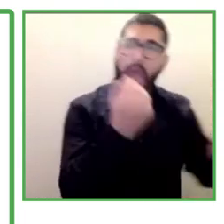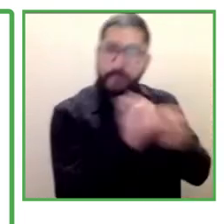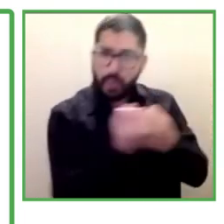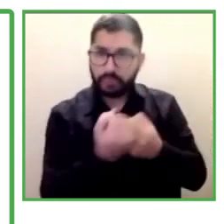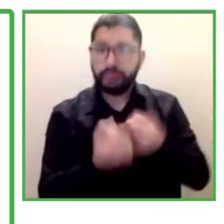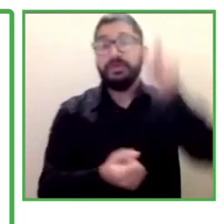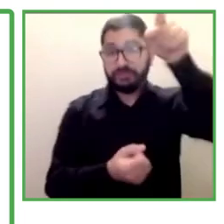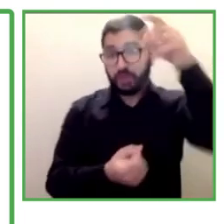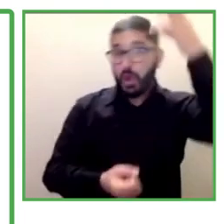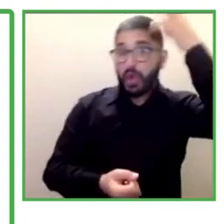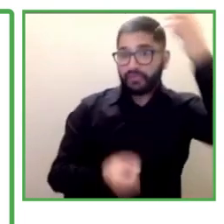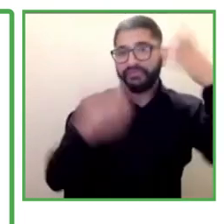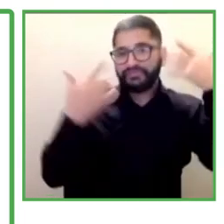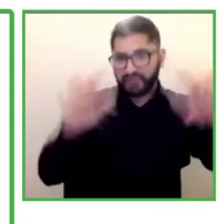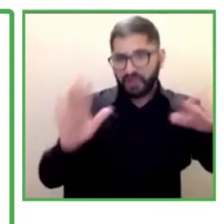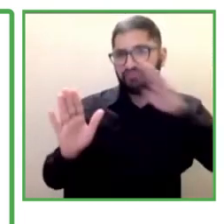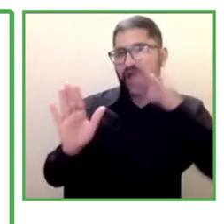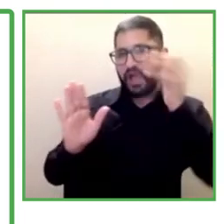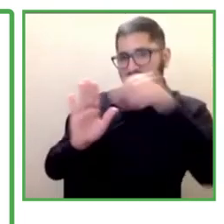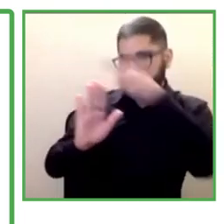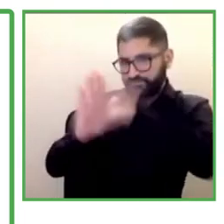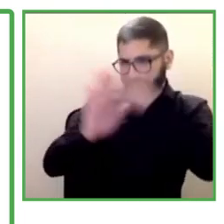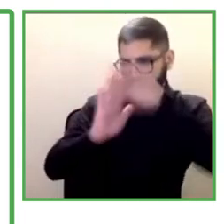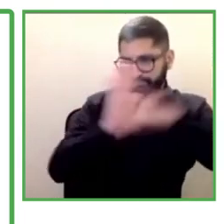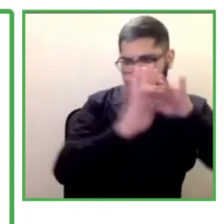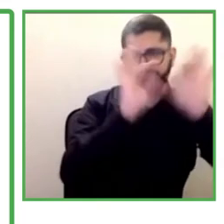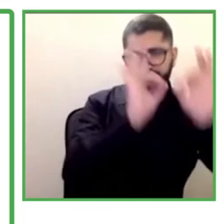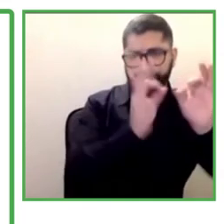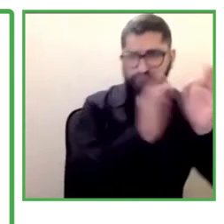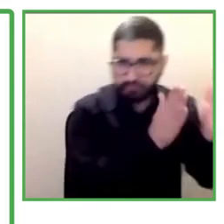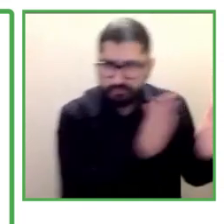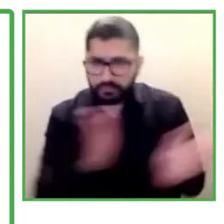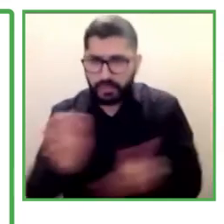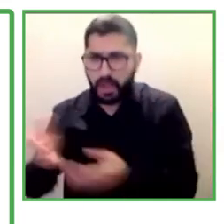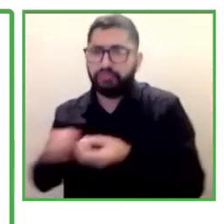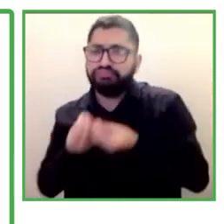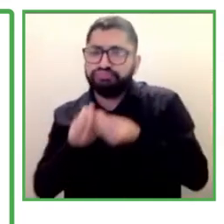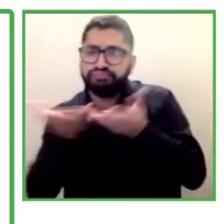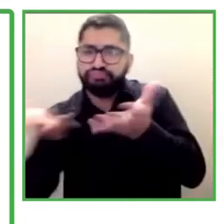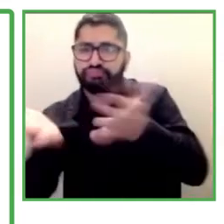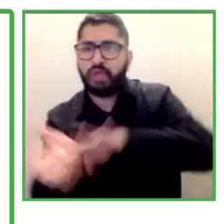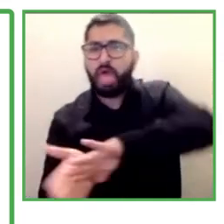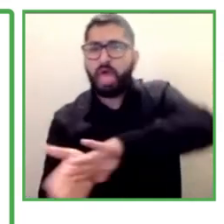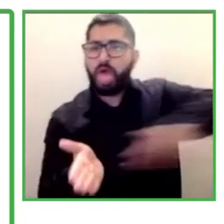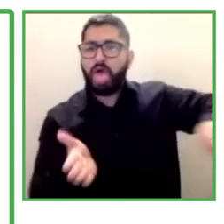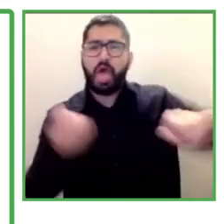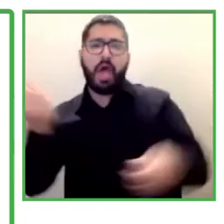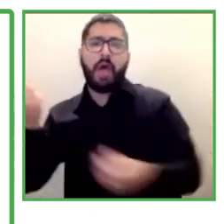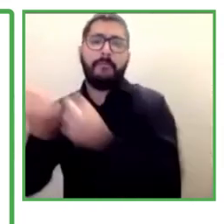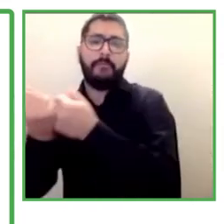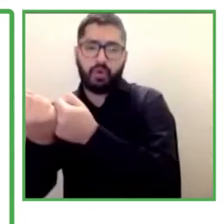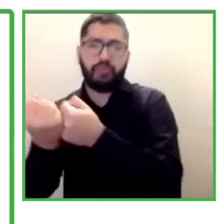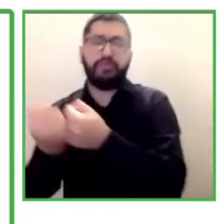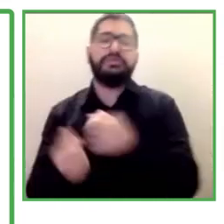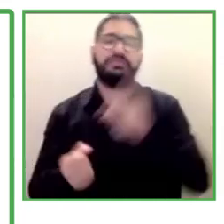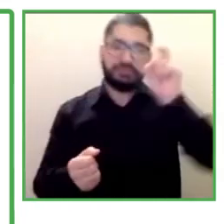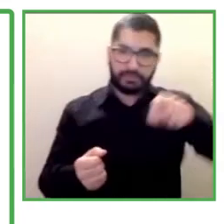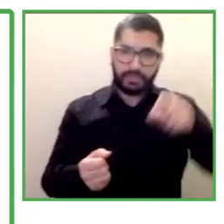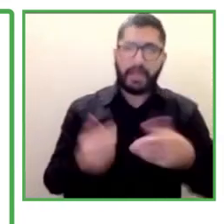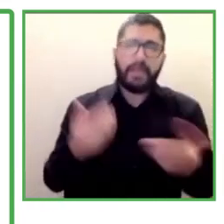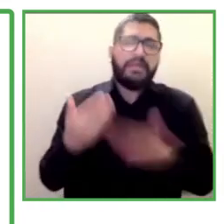ministry has its own channels, we do support the persons trying to reach this post